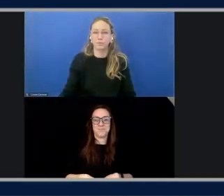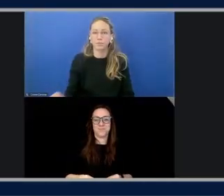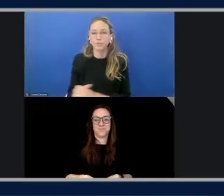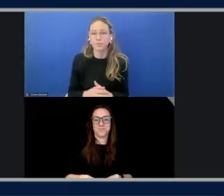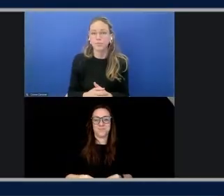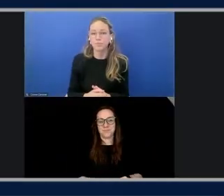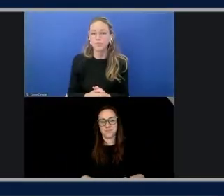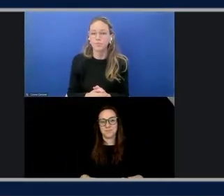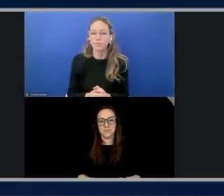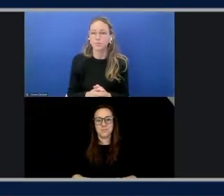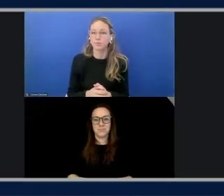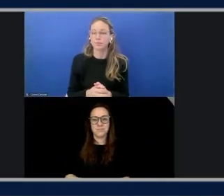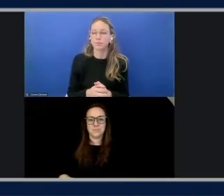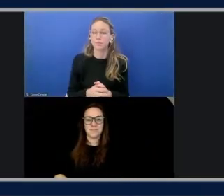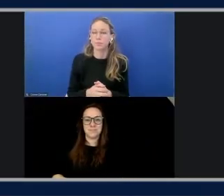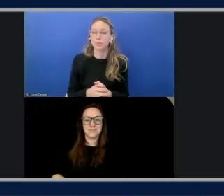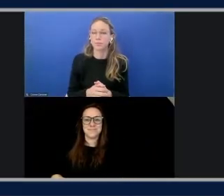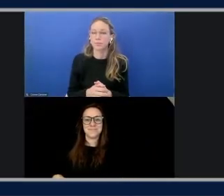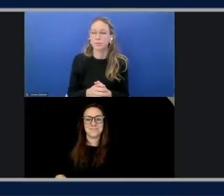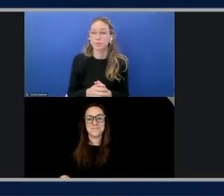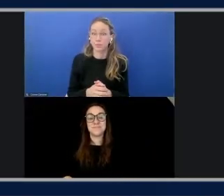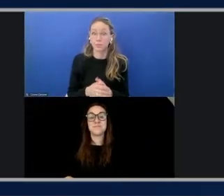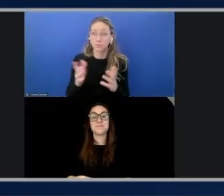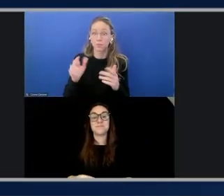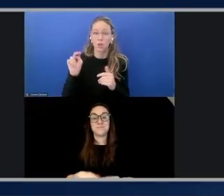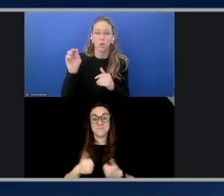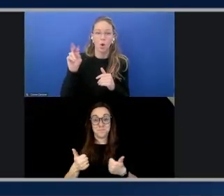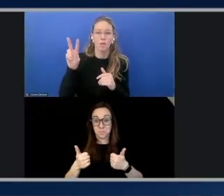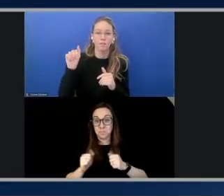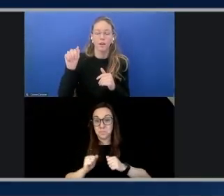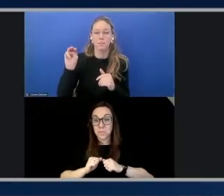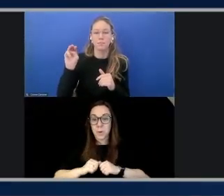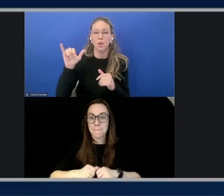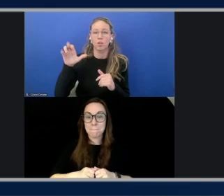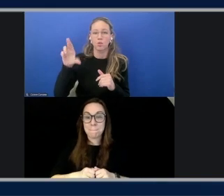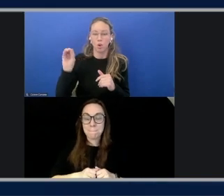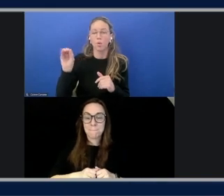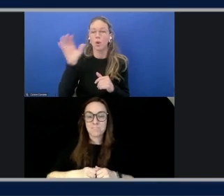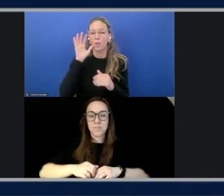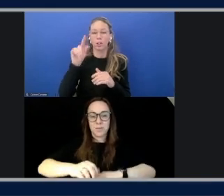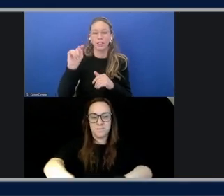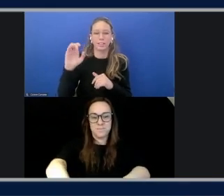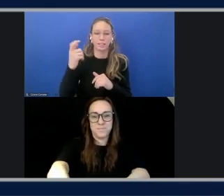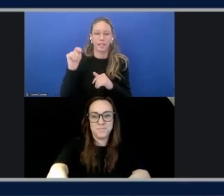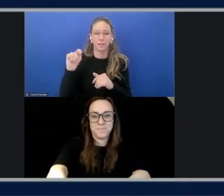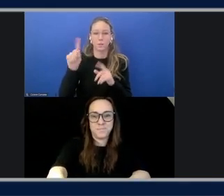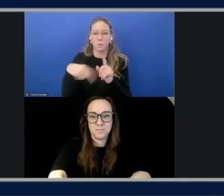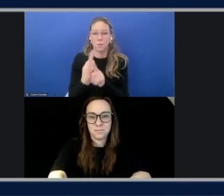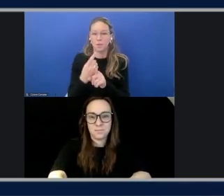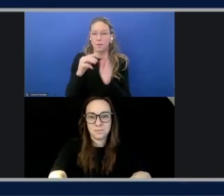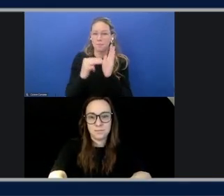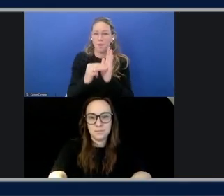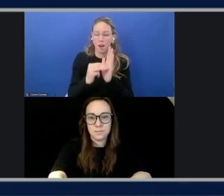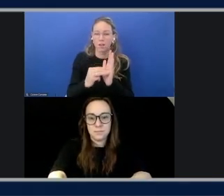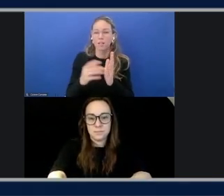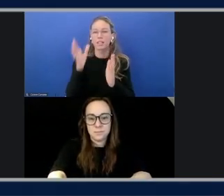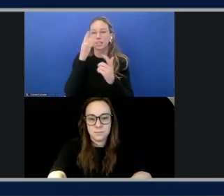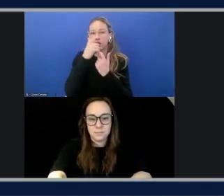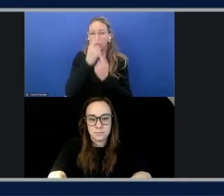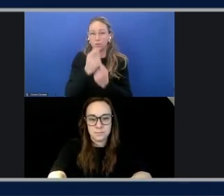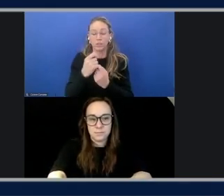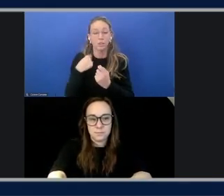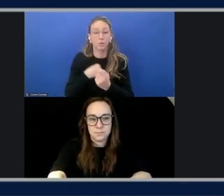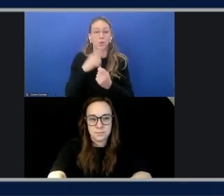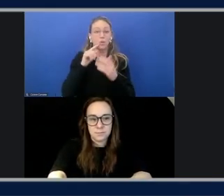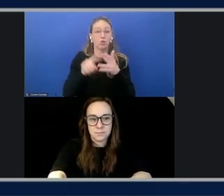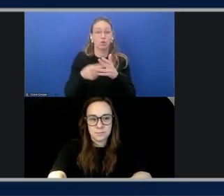actually use Nova Micro, which is our text only model. And this one was interesting because, you know, originally we